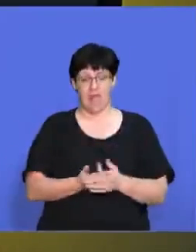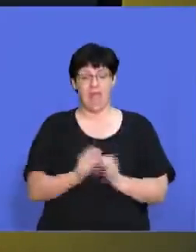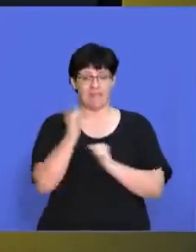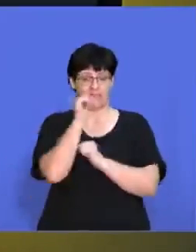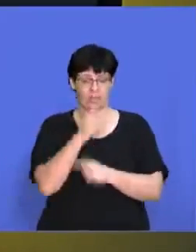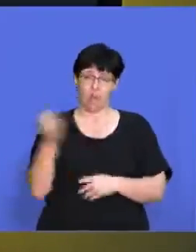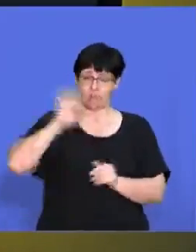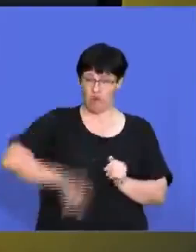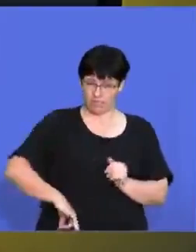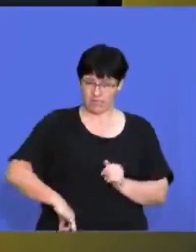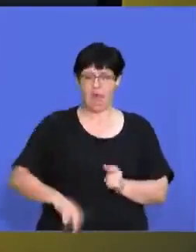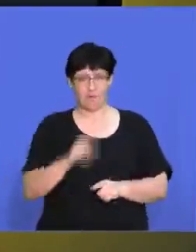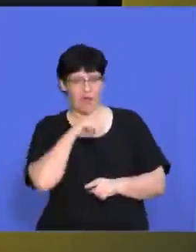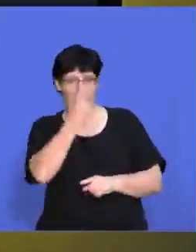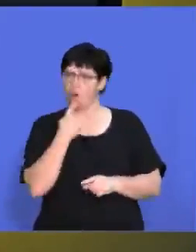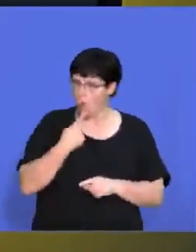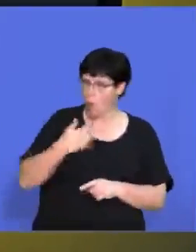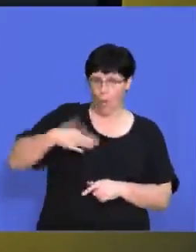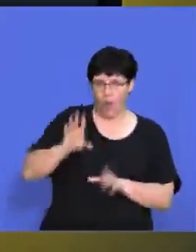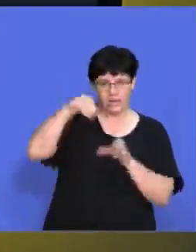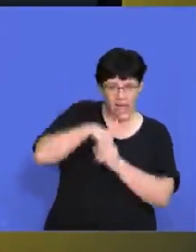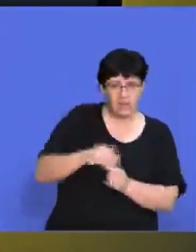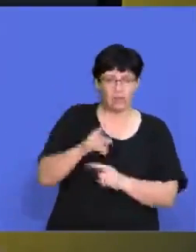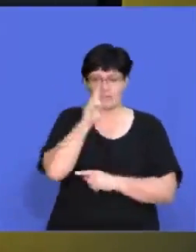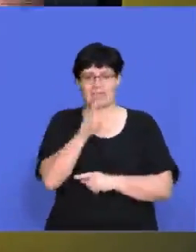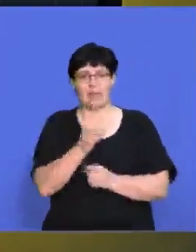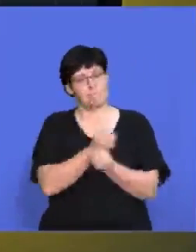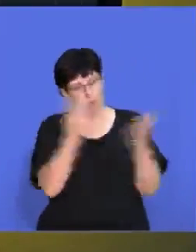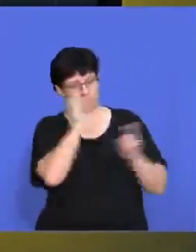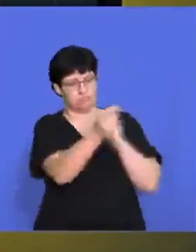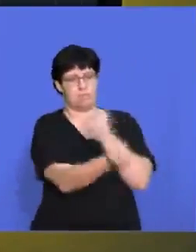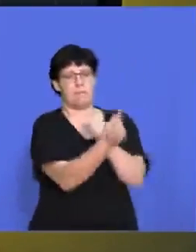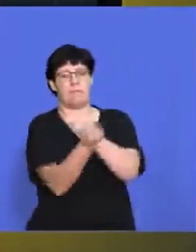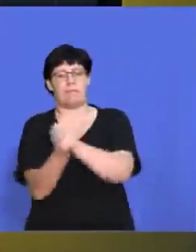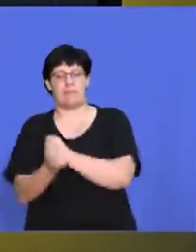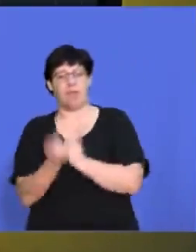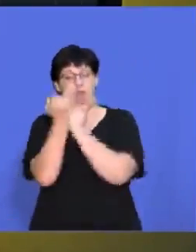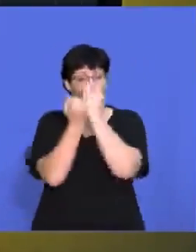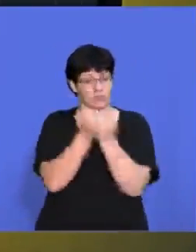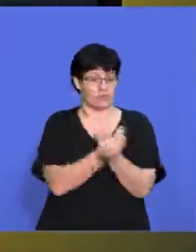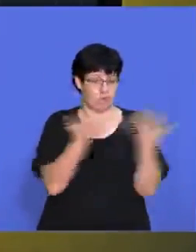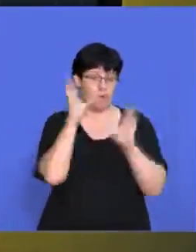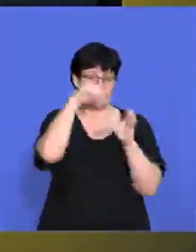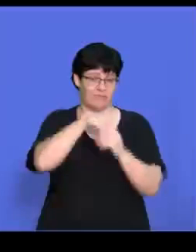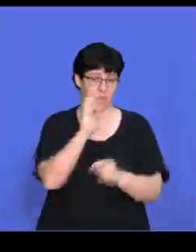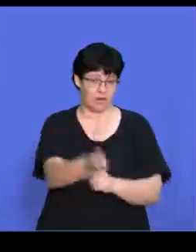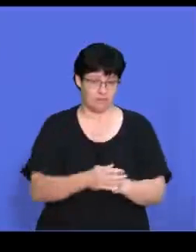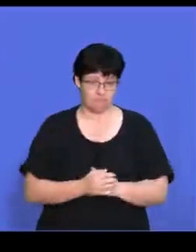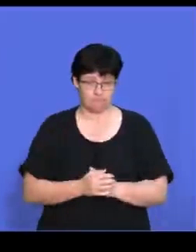is very profitable, it's easy to get into. We're going to see that there's going to be a lot more competition that will be joining in.